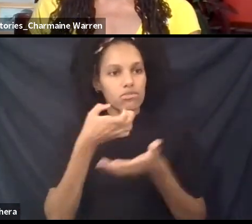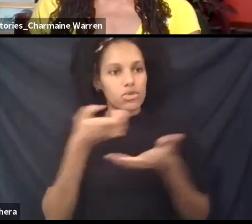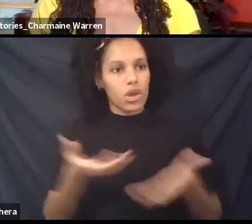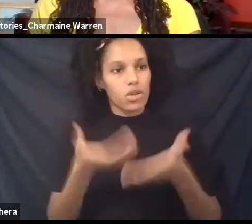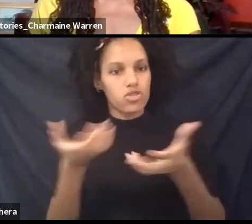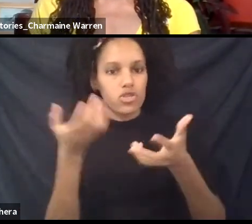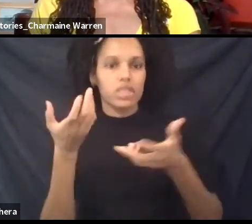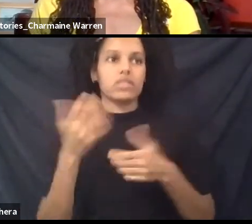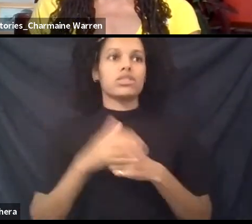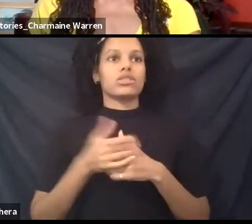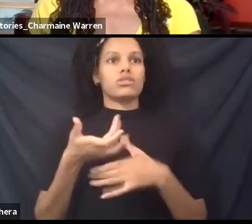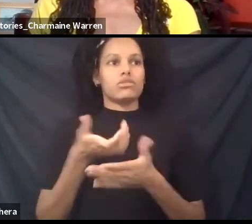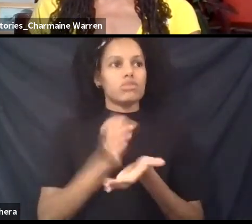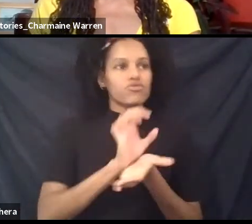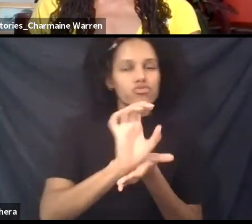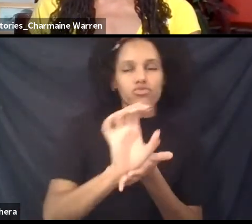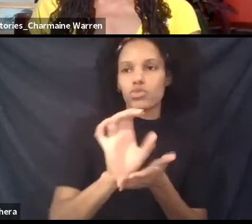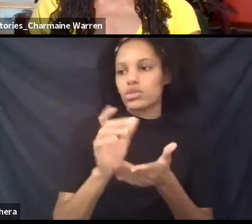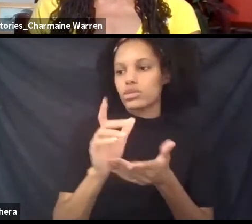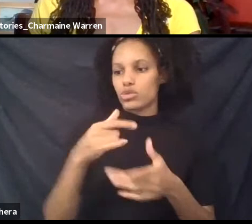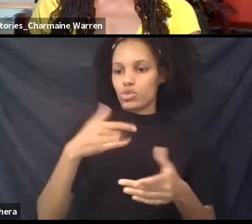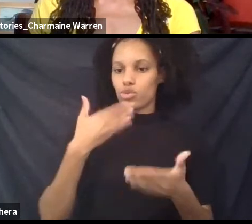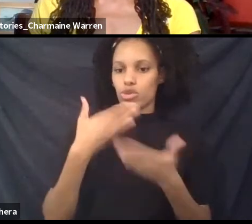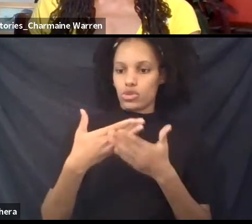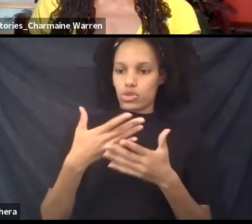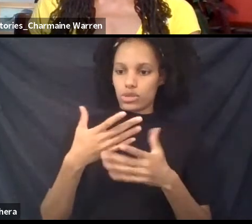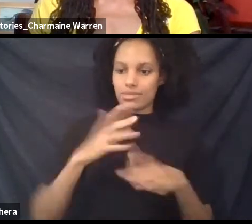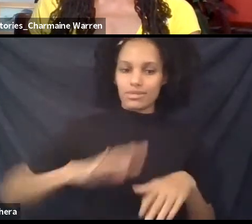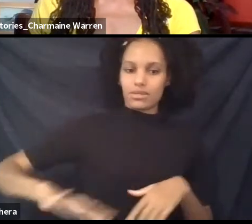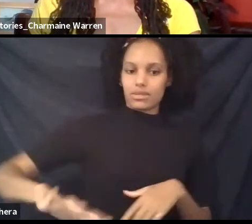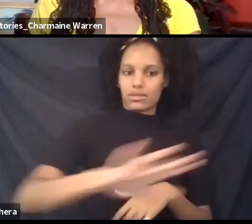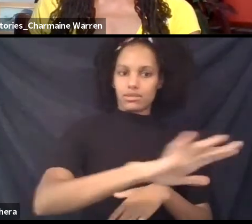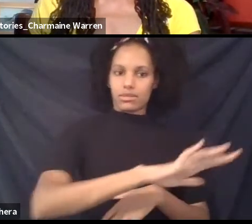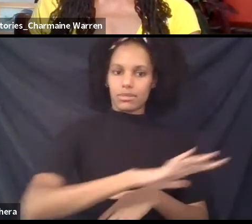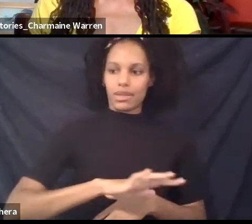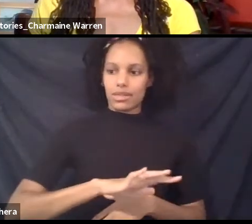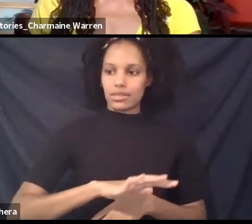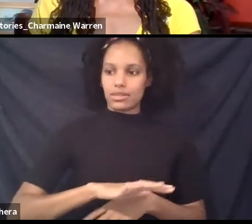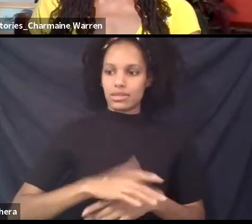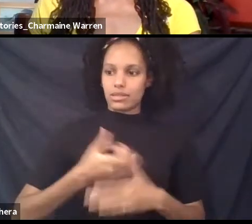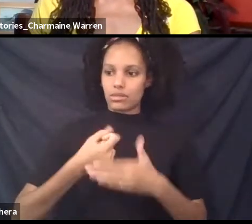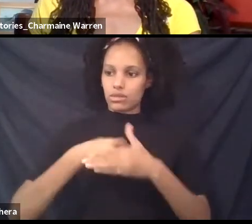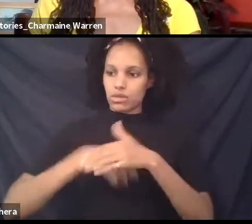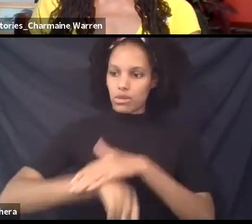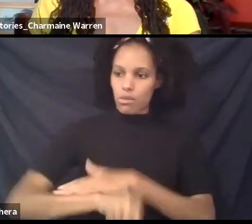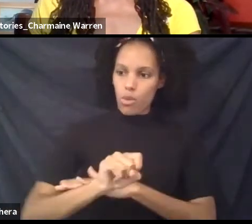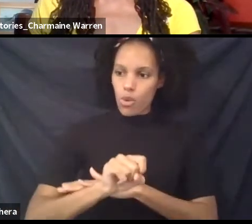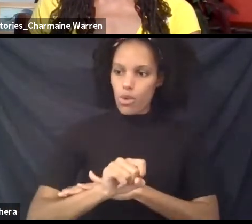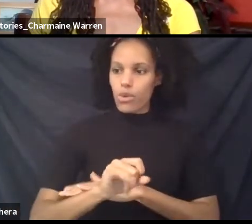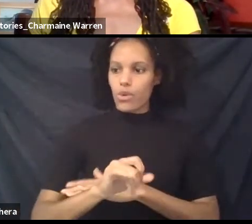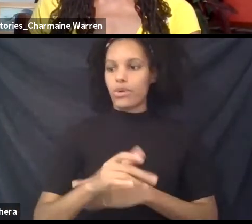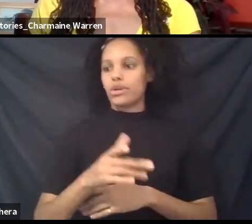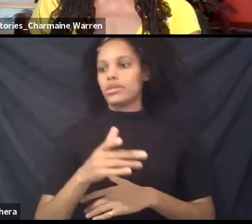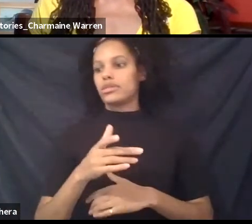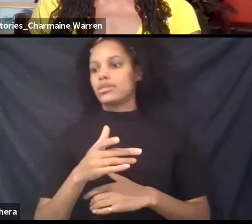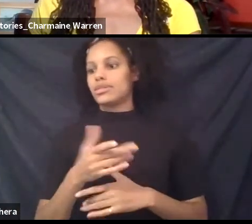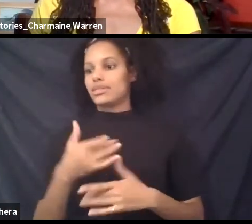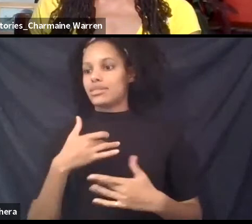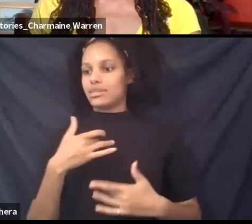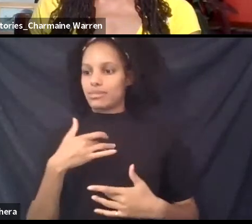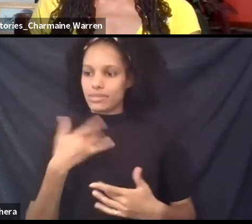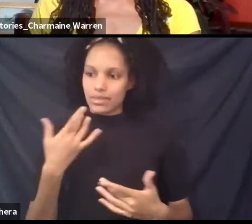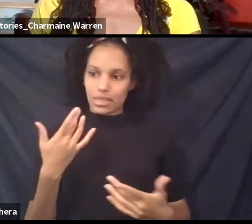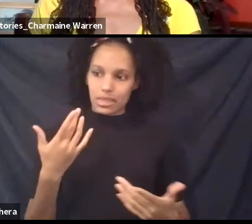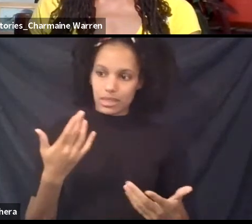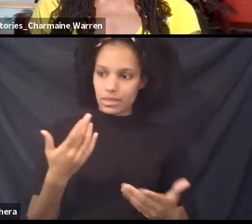space of courage and fearlessness, right? So where do we come